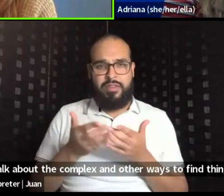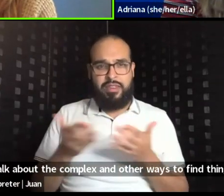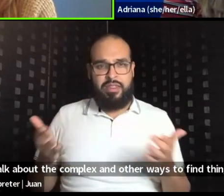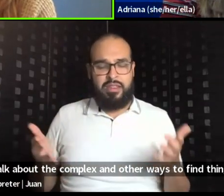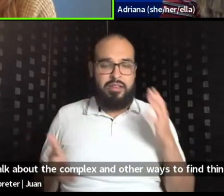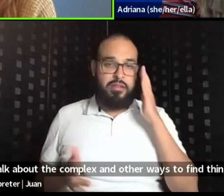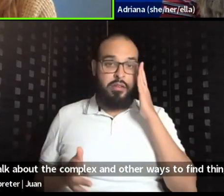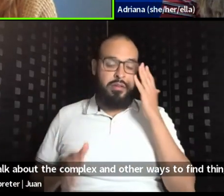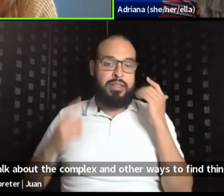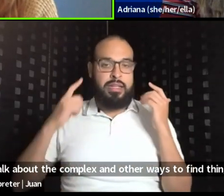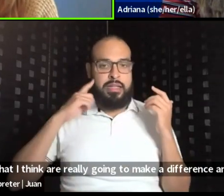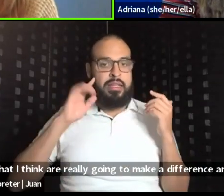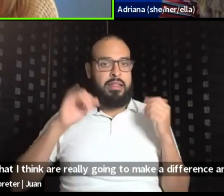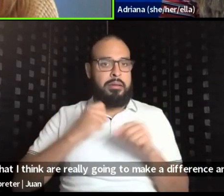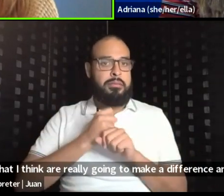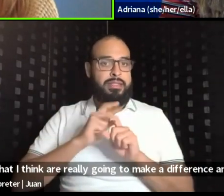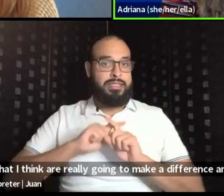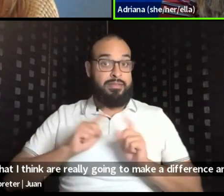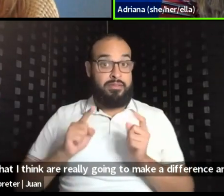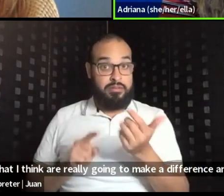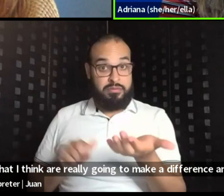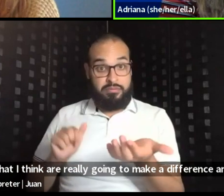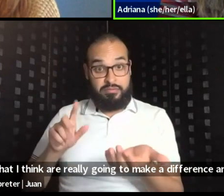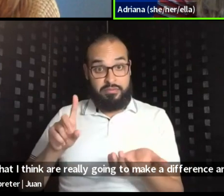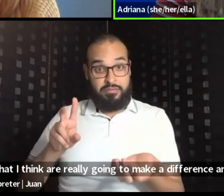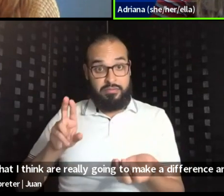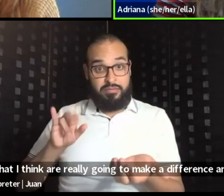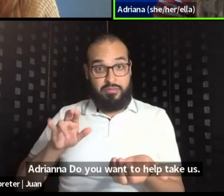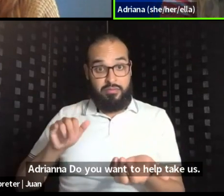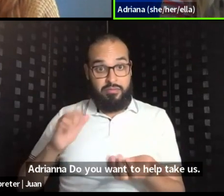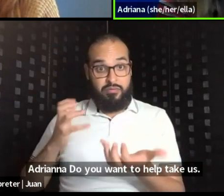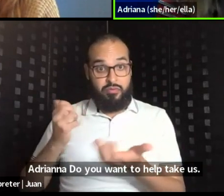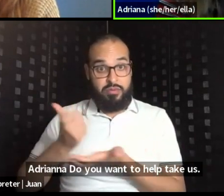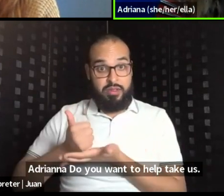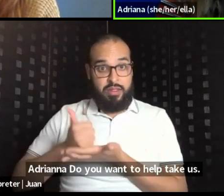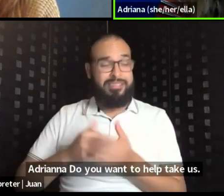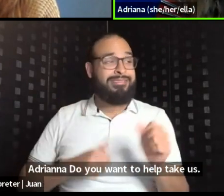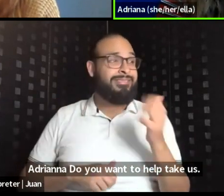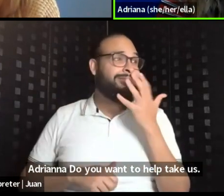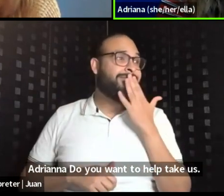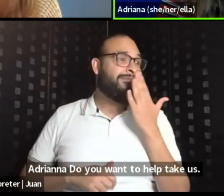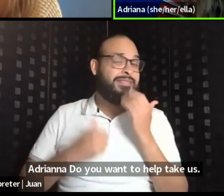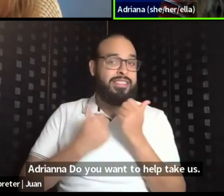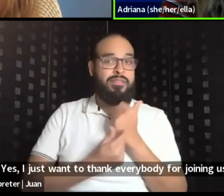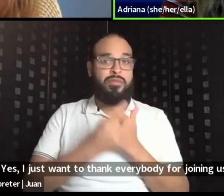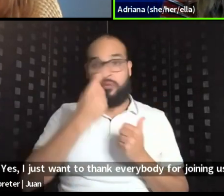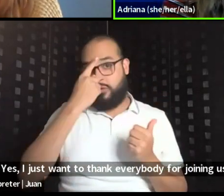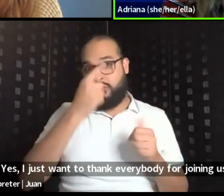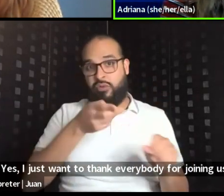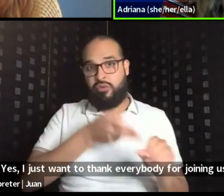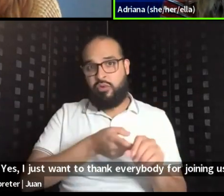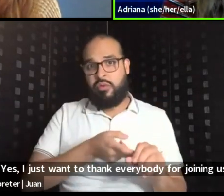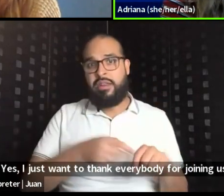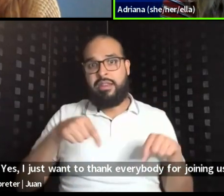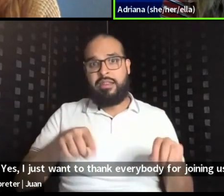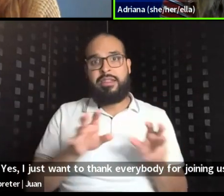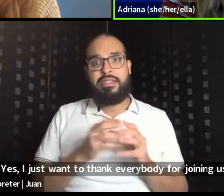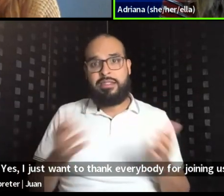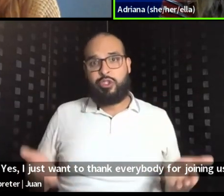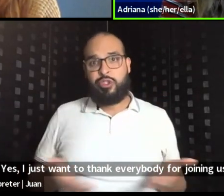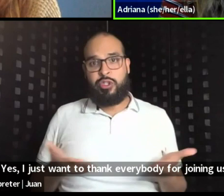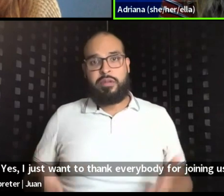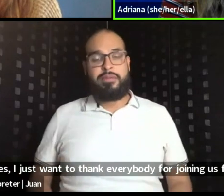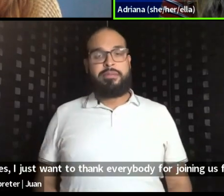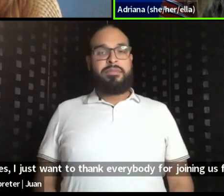Um, Adriana, do you want to help take us? Yes. I just want to thank everybody for joining us for this session here. Uh,